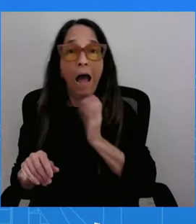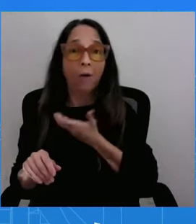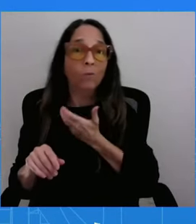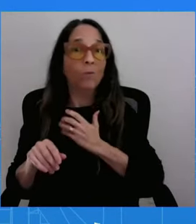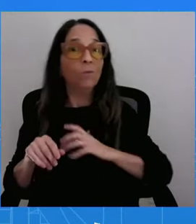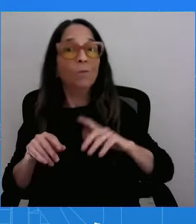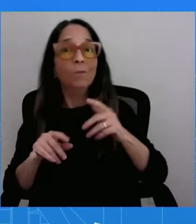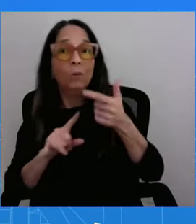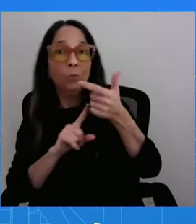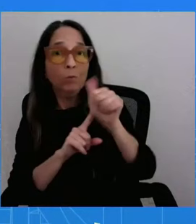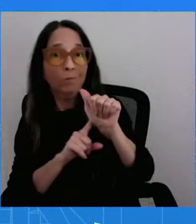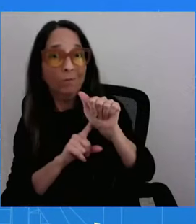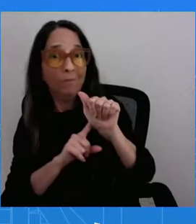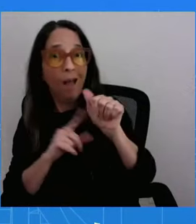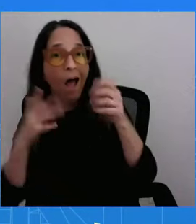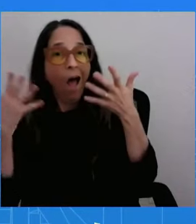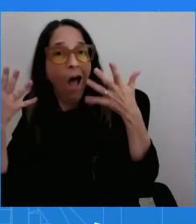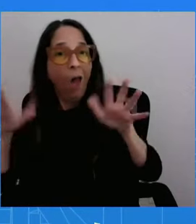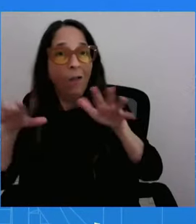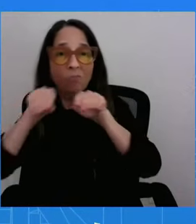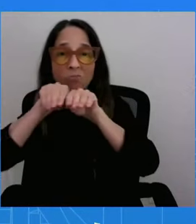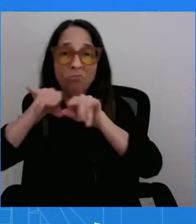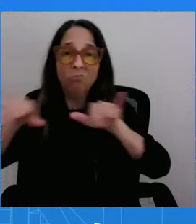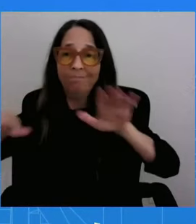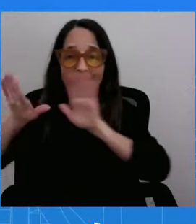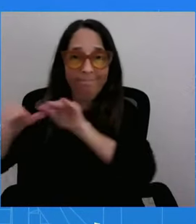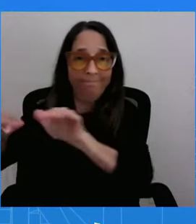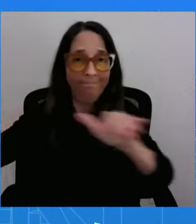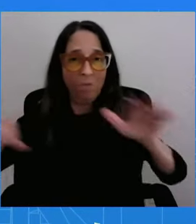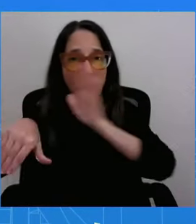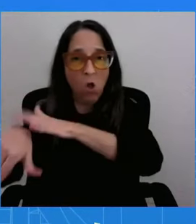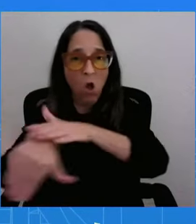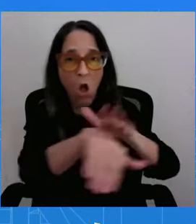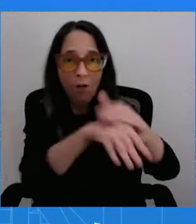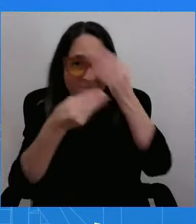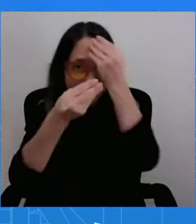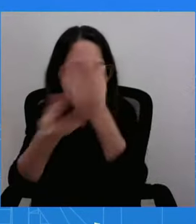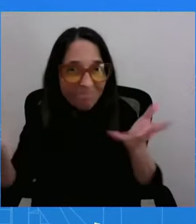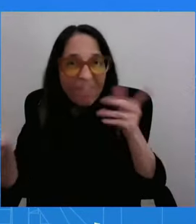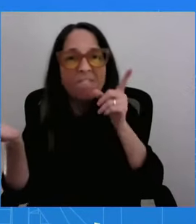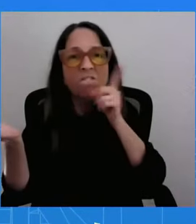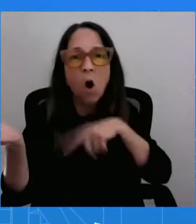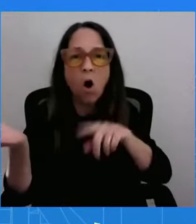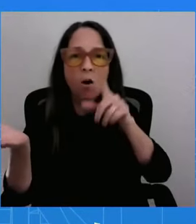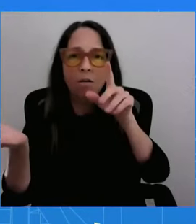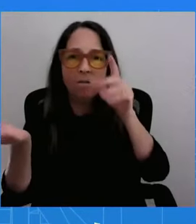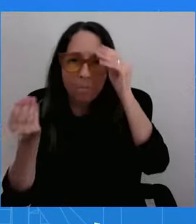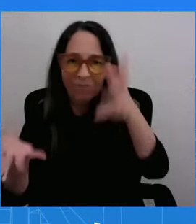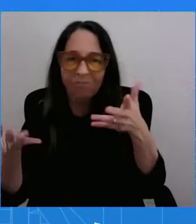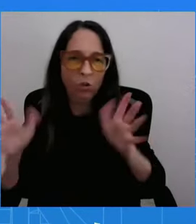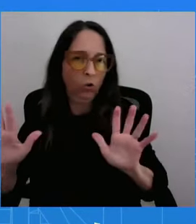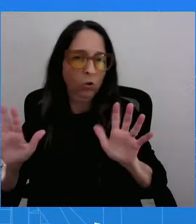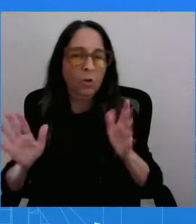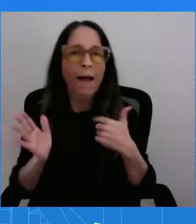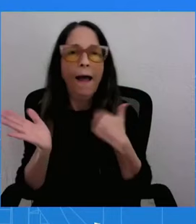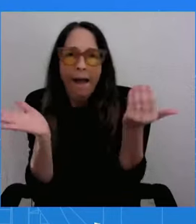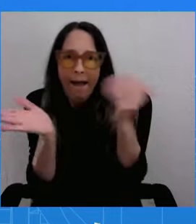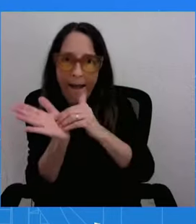And it's why in my opening statement I also urge the American people to be mindful of what's out there